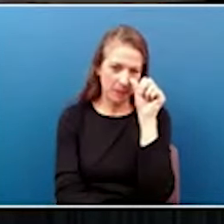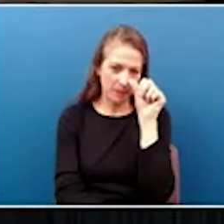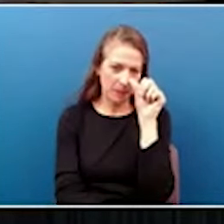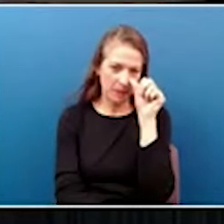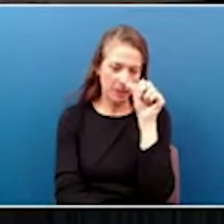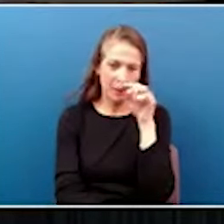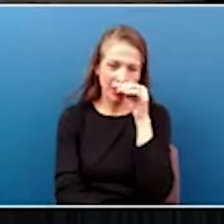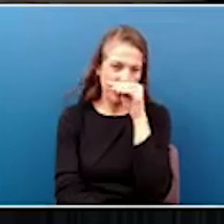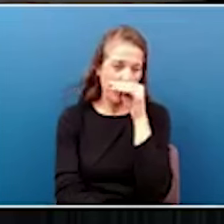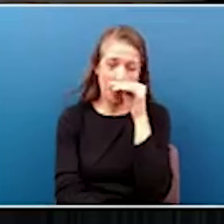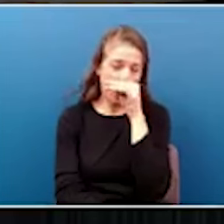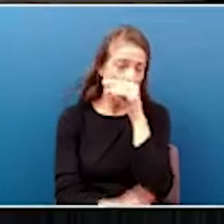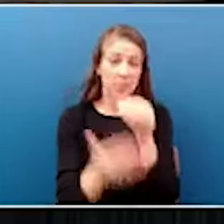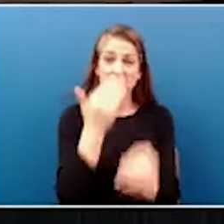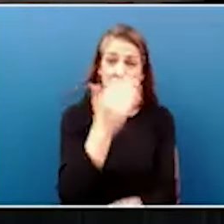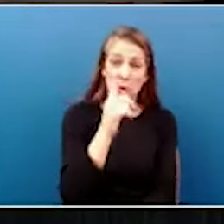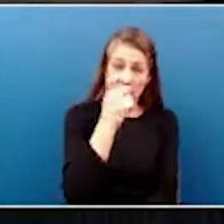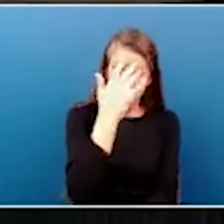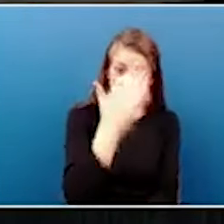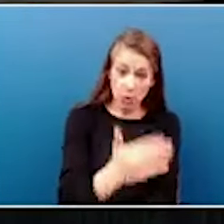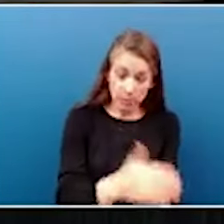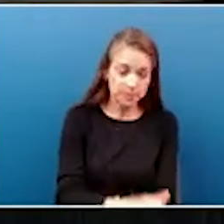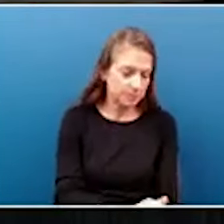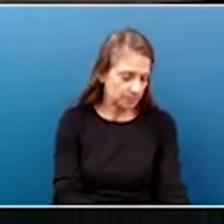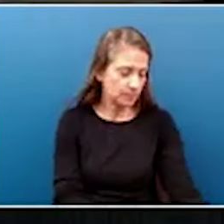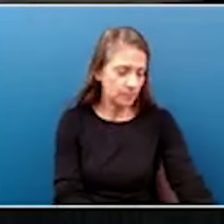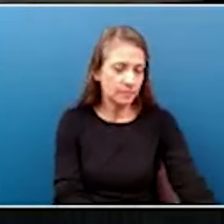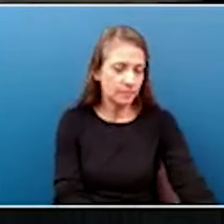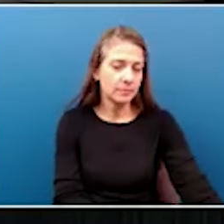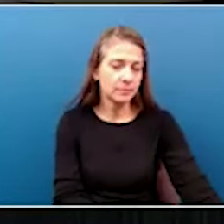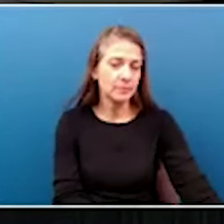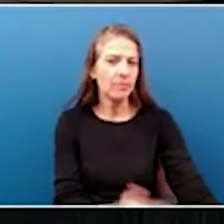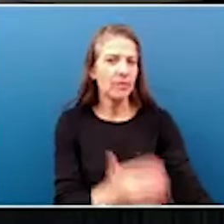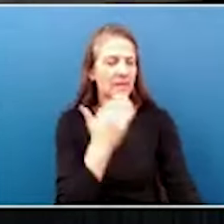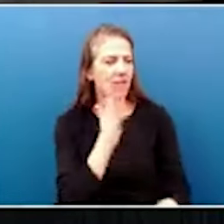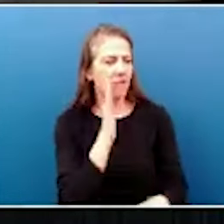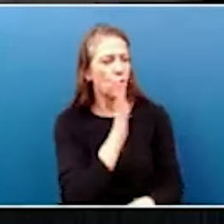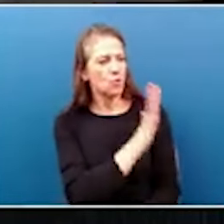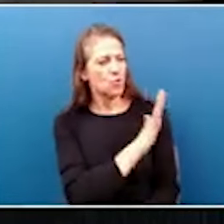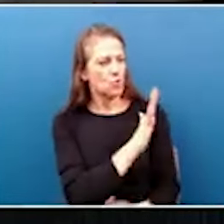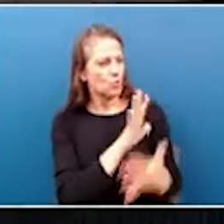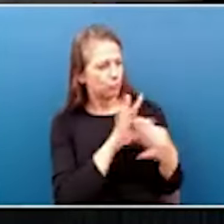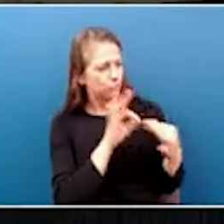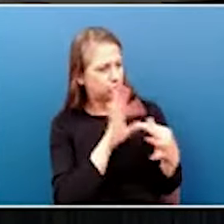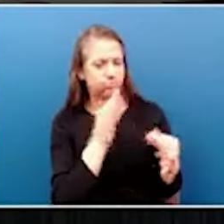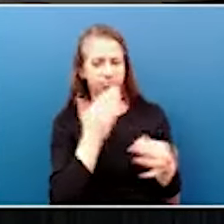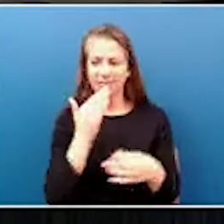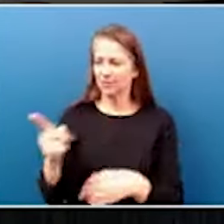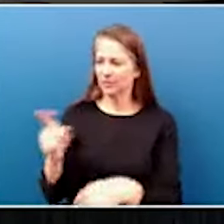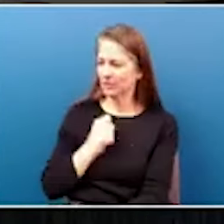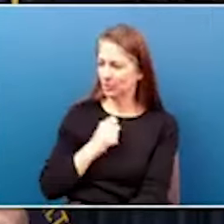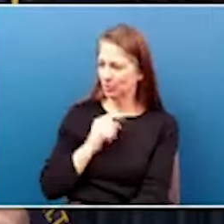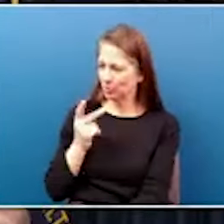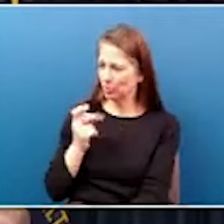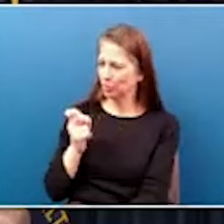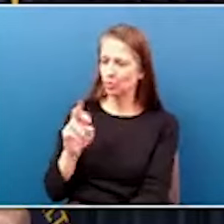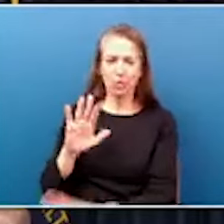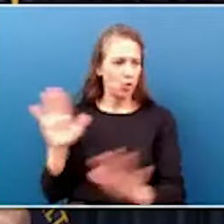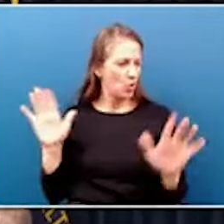Thank you, Governor, for the opportunity to be here. And Senator Stivers, thank you for those kind words and Senator Turner and Representative Bowling, all your help.